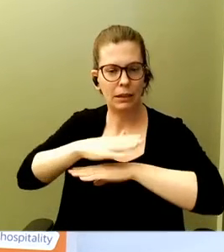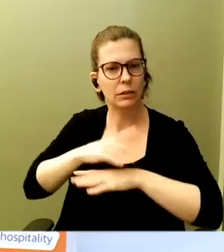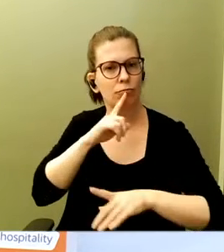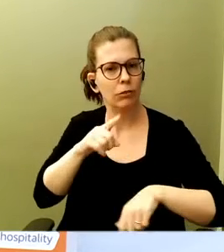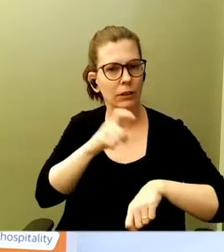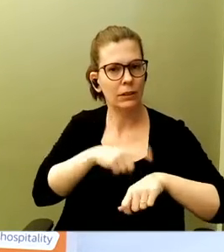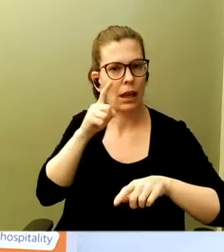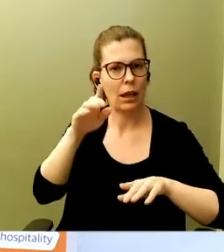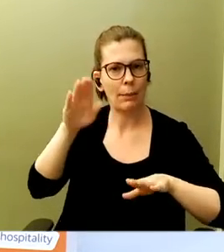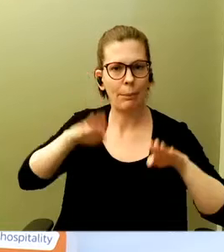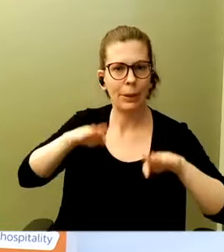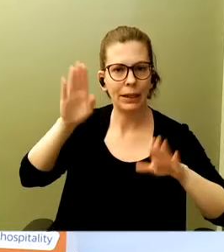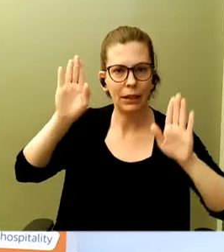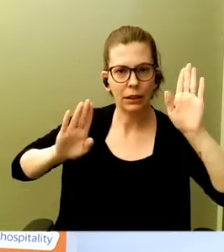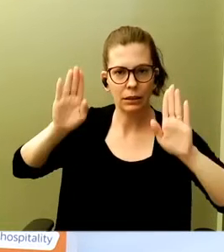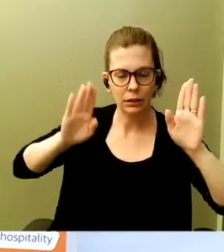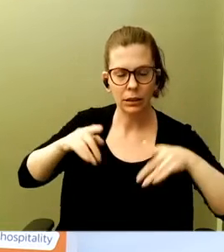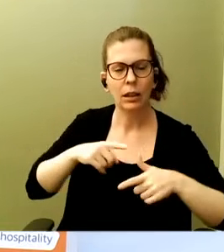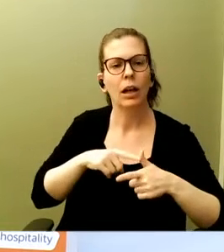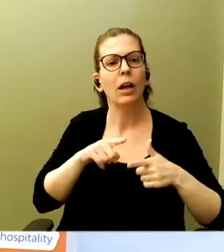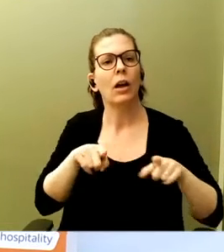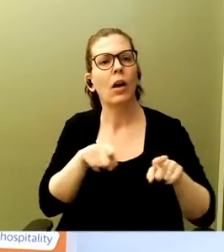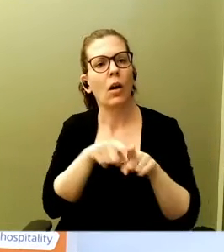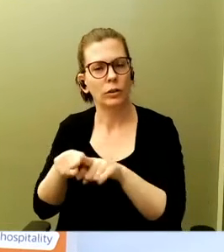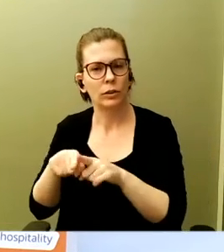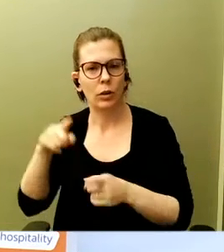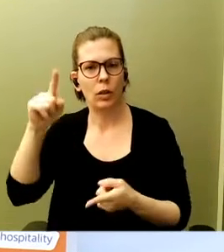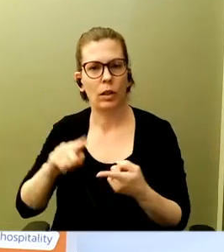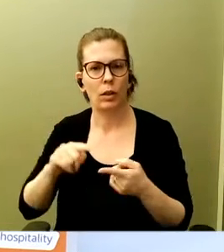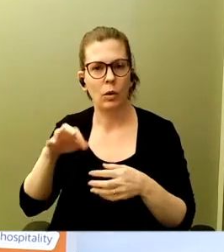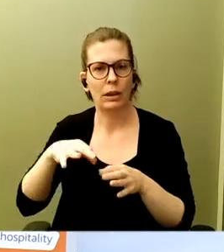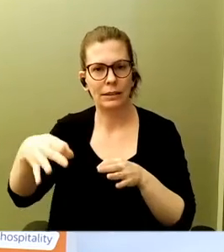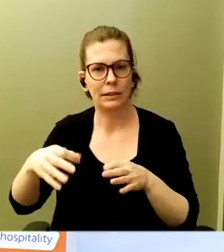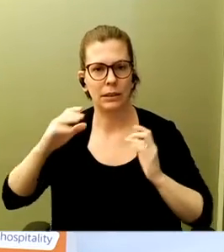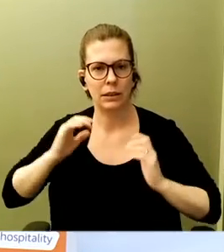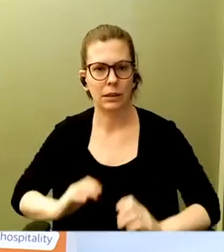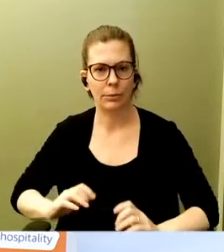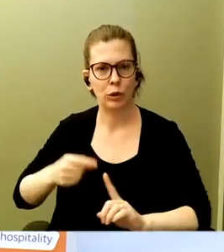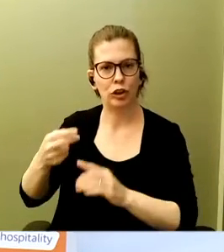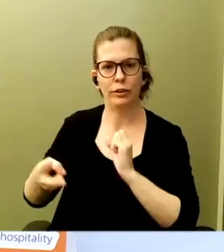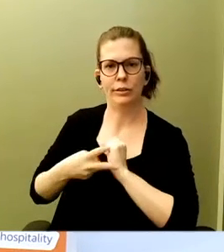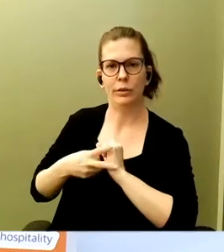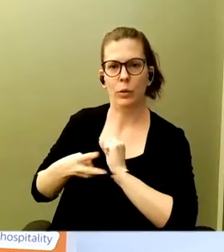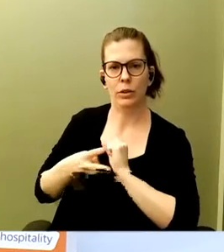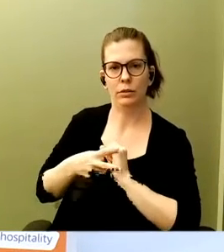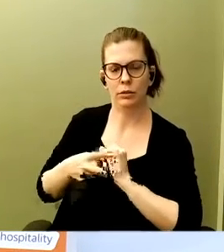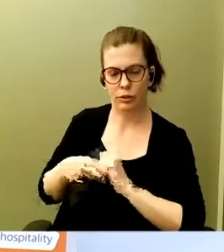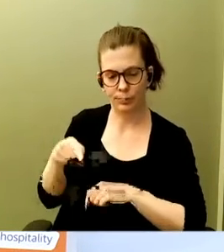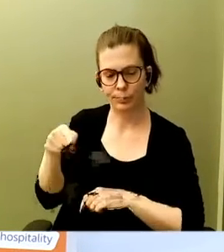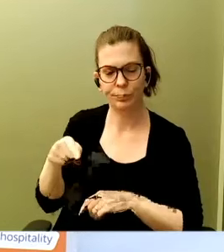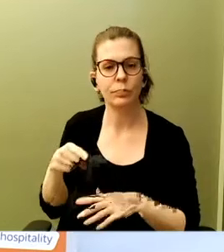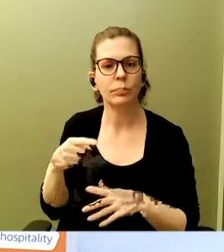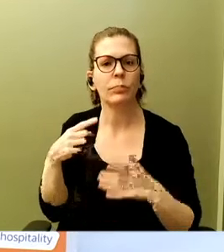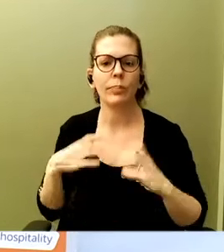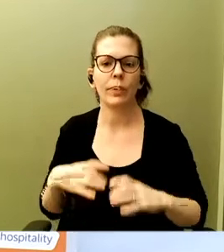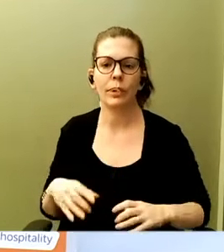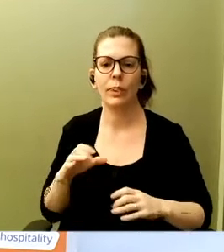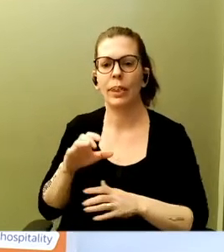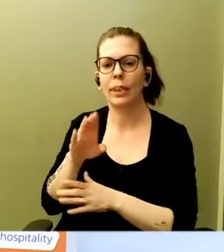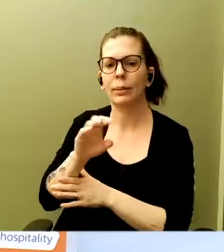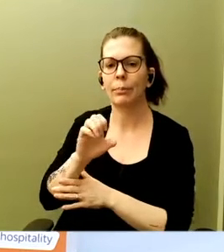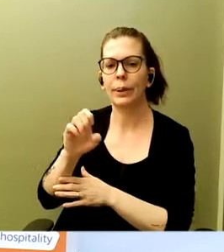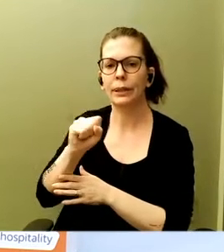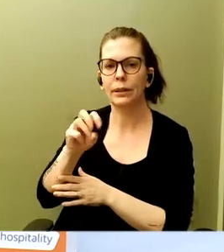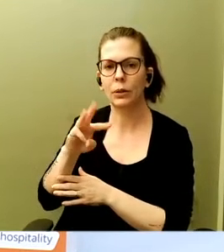as well as their low latency consumer data store cold storage. You've got customers like Beeswax or Freewheel